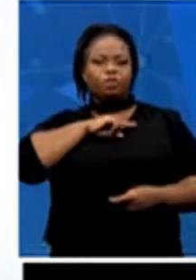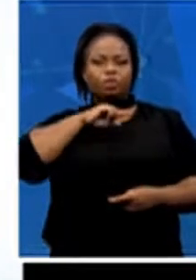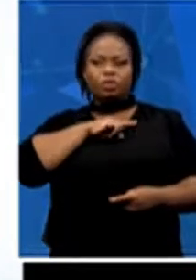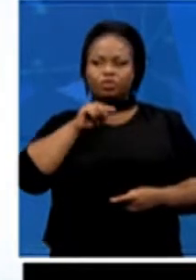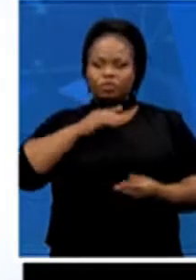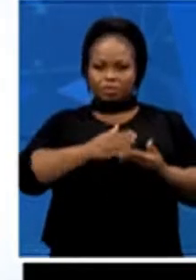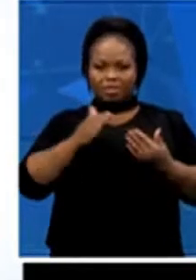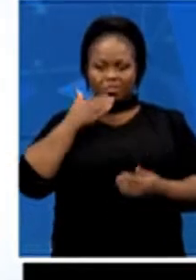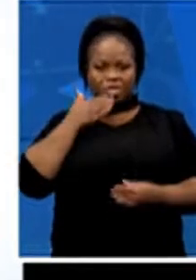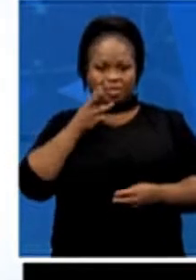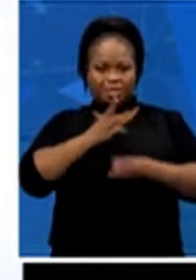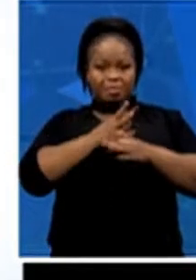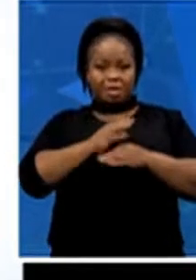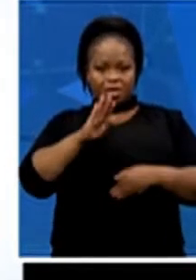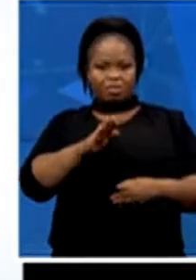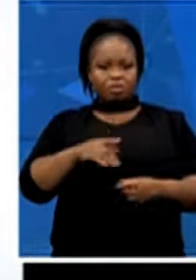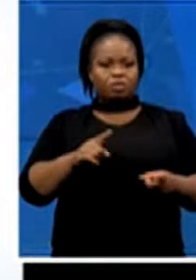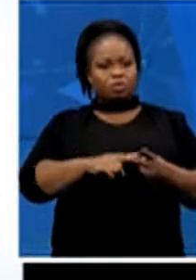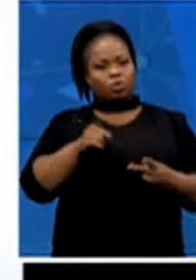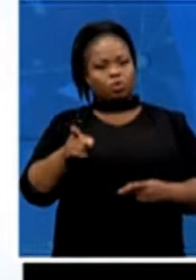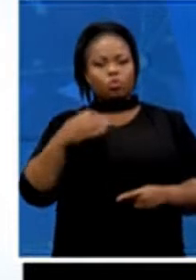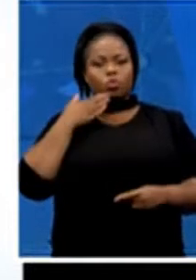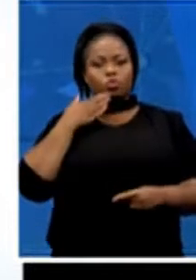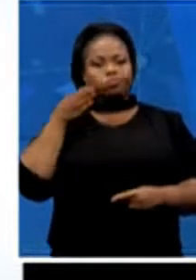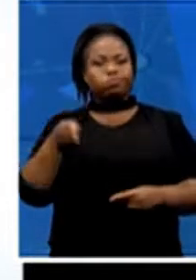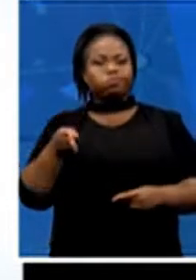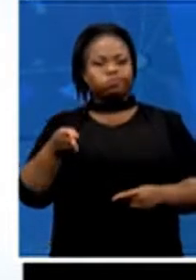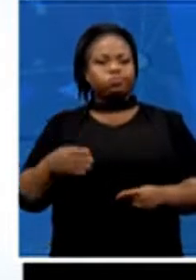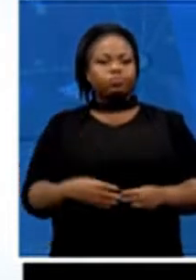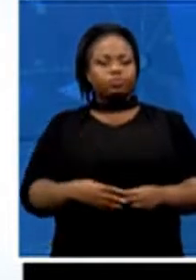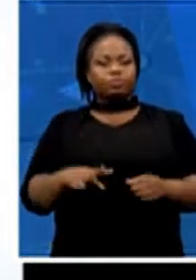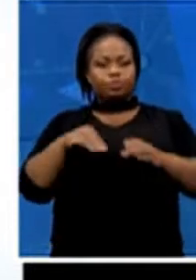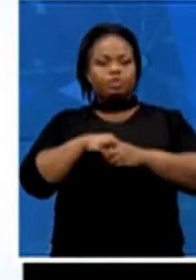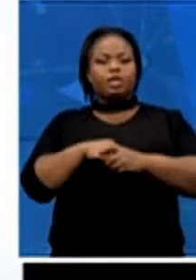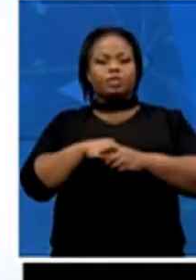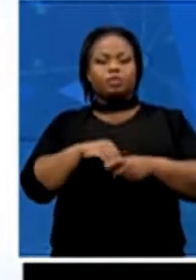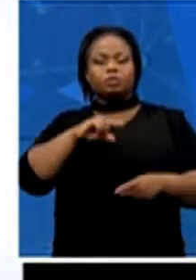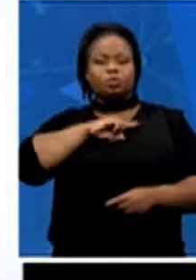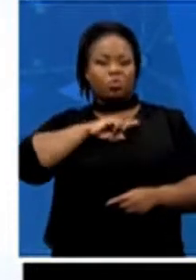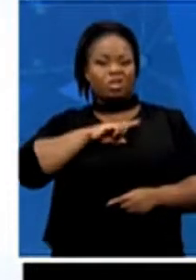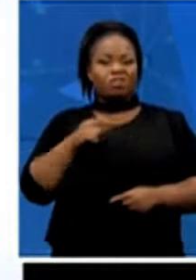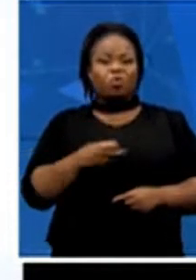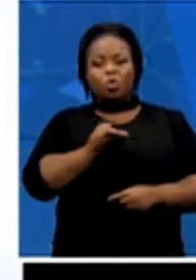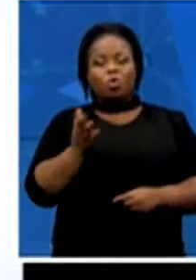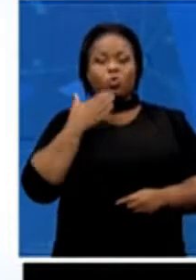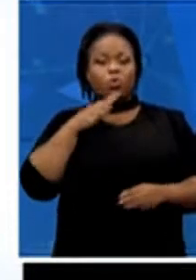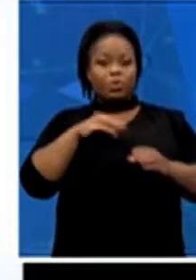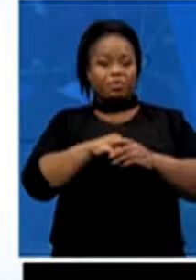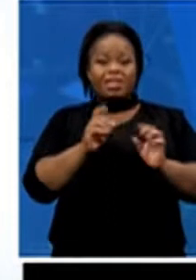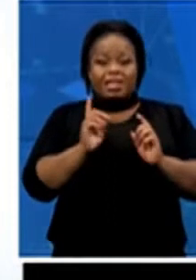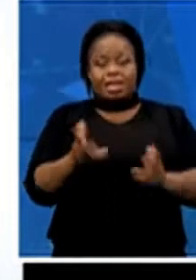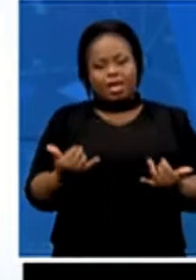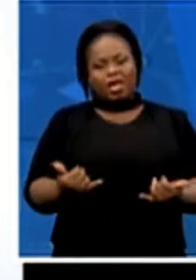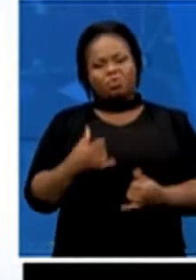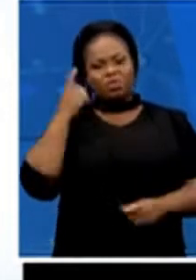to drive them to practice, et cetera. All that played a part. And so it was very difficult, also the different financial